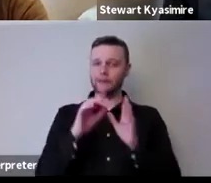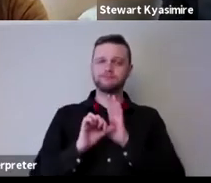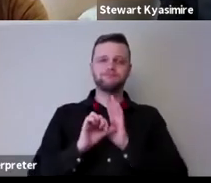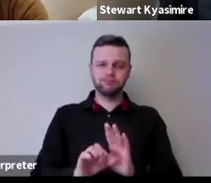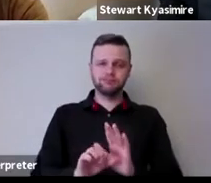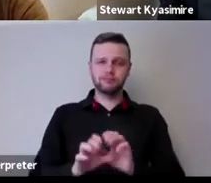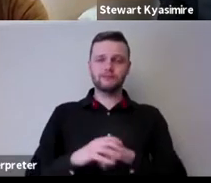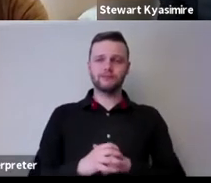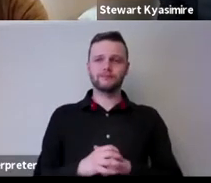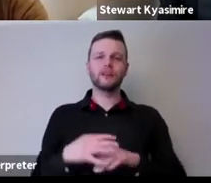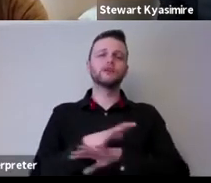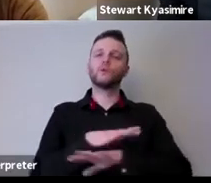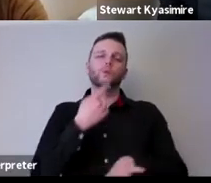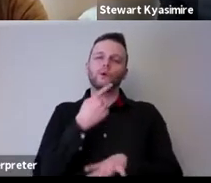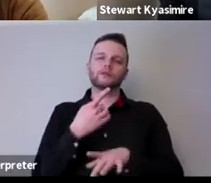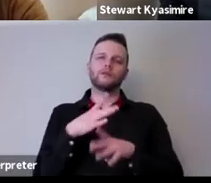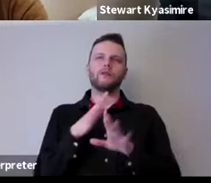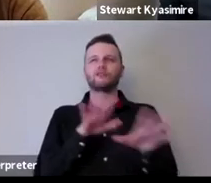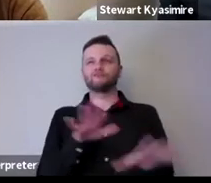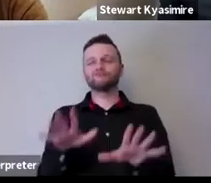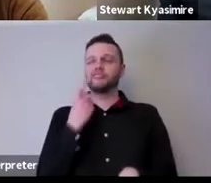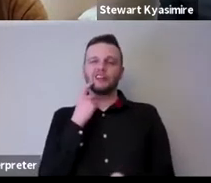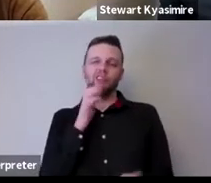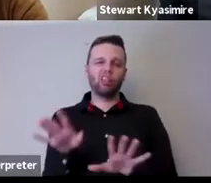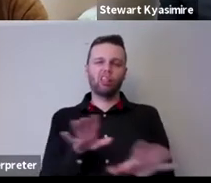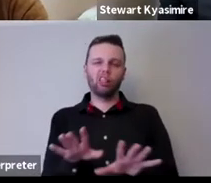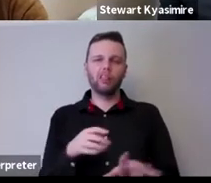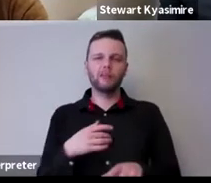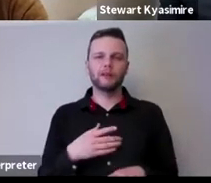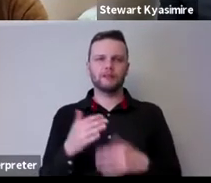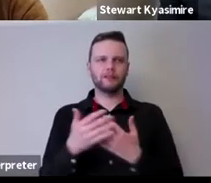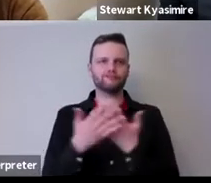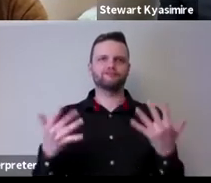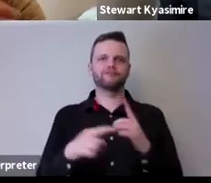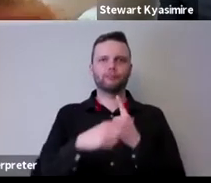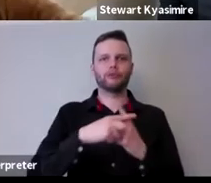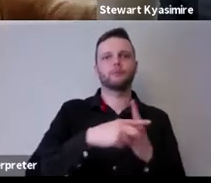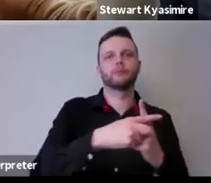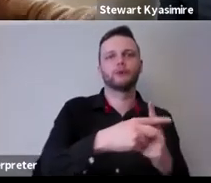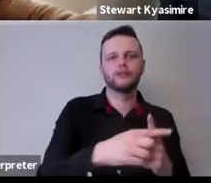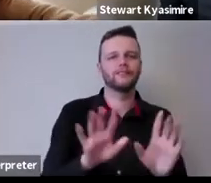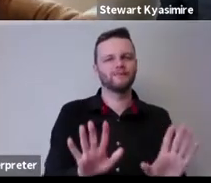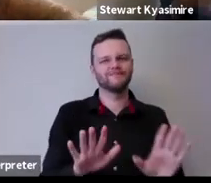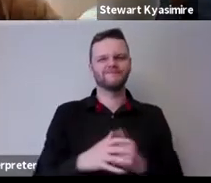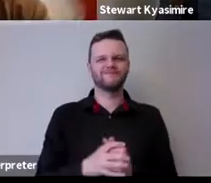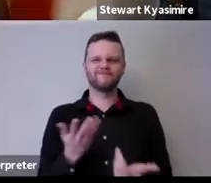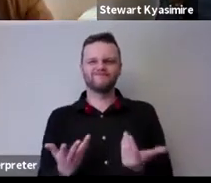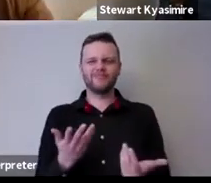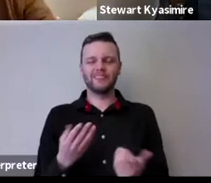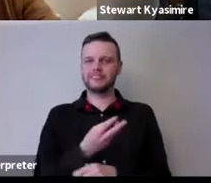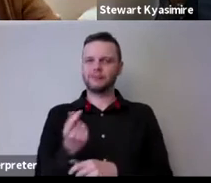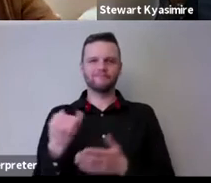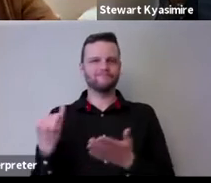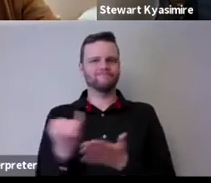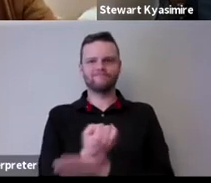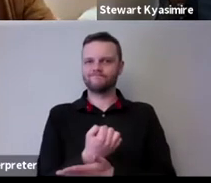I don't want to make light of it by by over emphasizing the positives actually because I do think that you know on some level it's really you know bad luck to